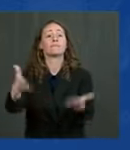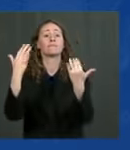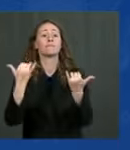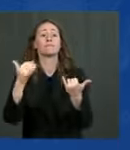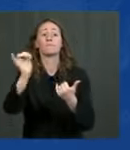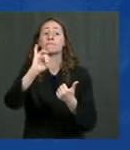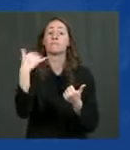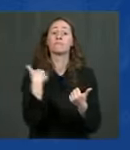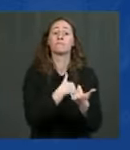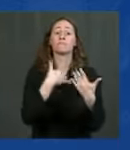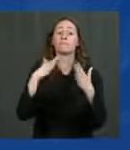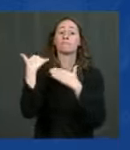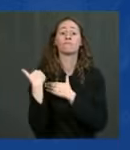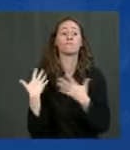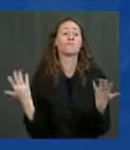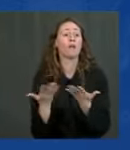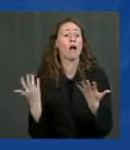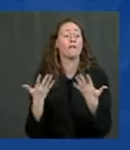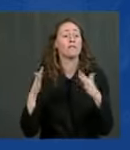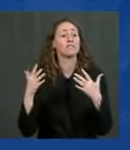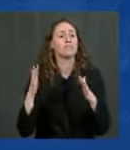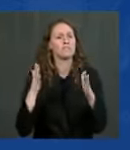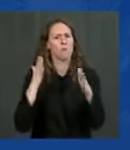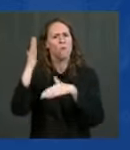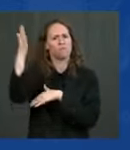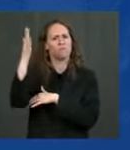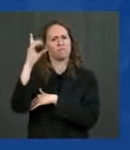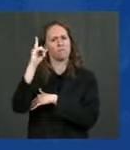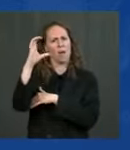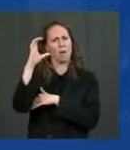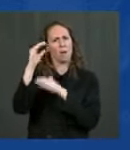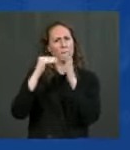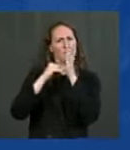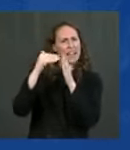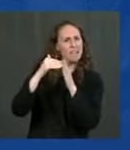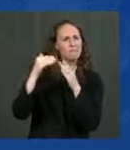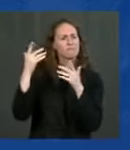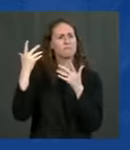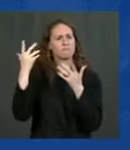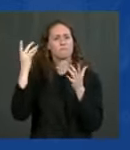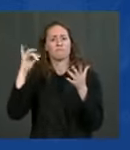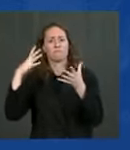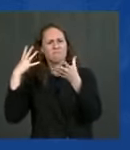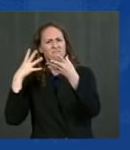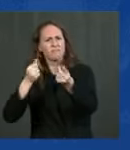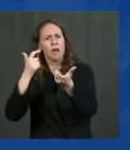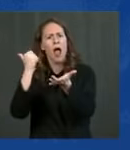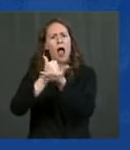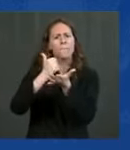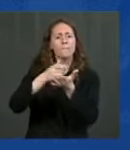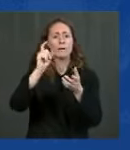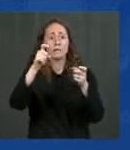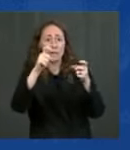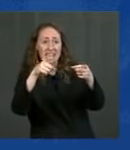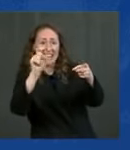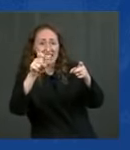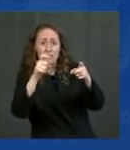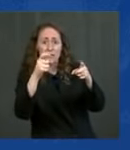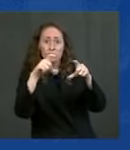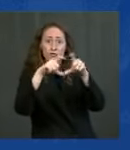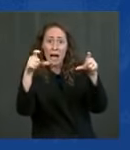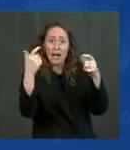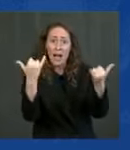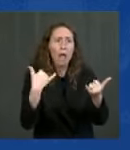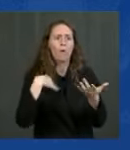million dollars in critical assistance directly to people in Louisiana by putting five hundred dollars